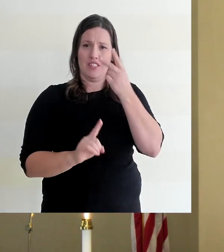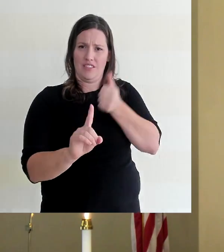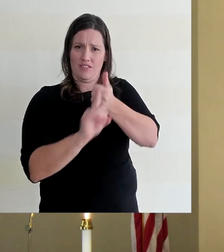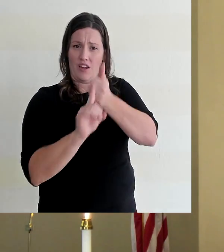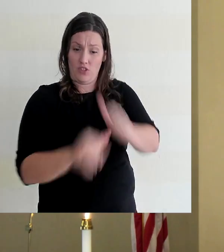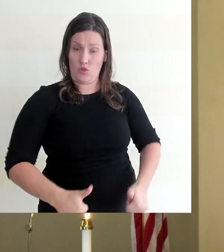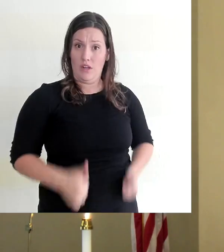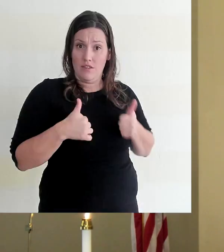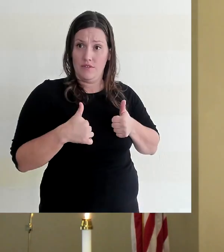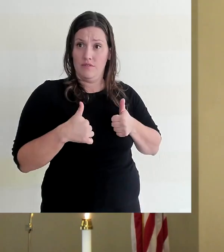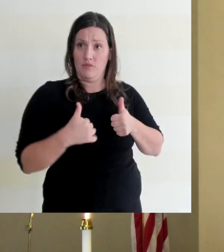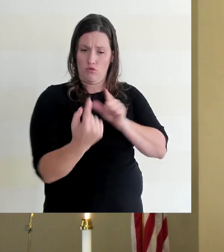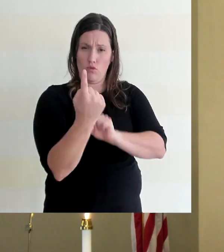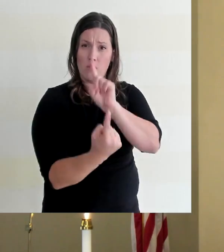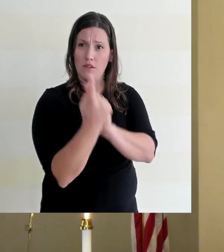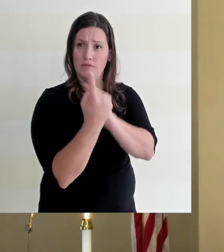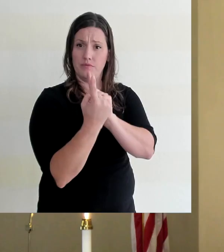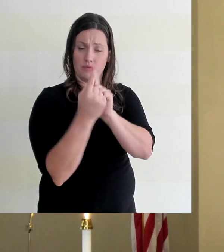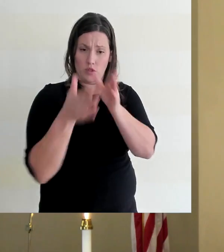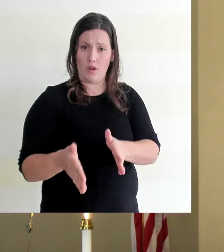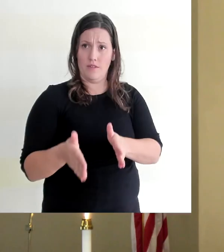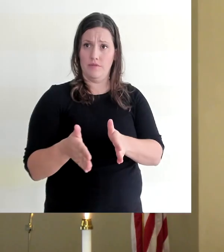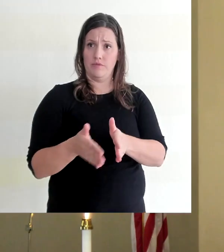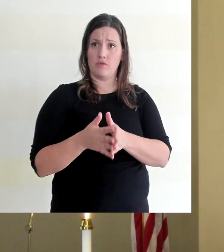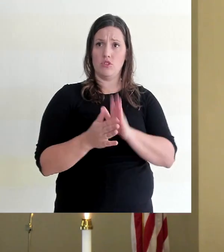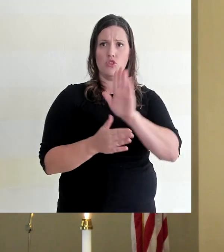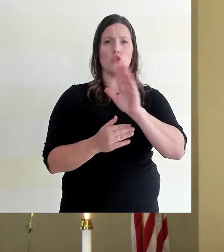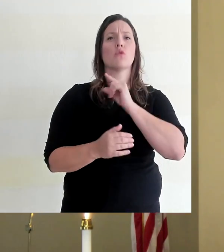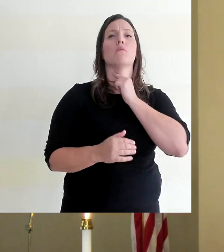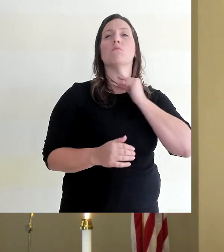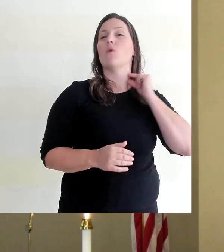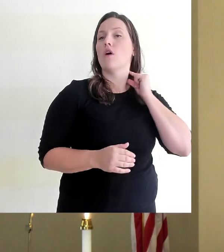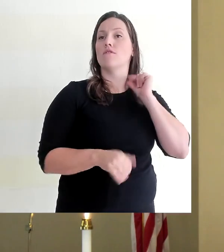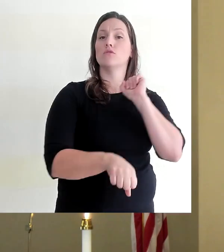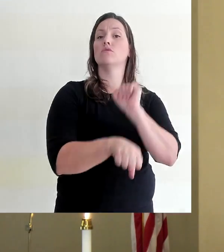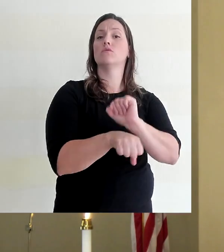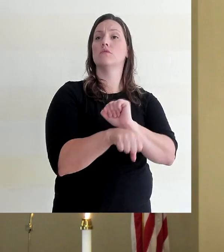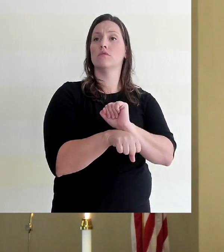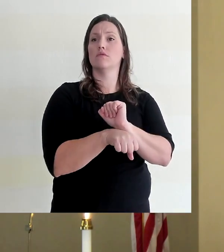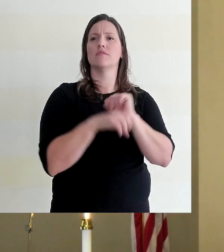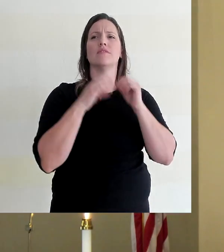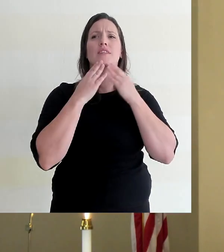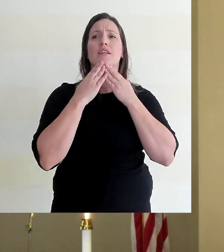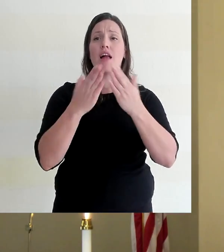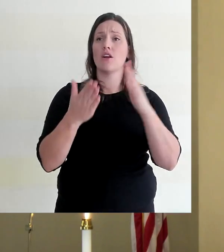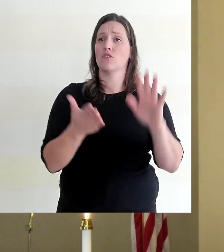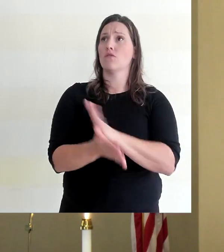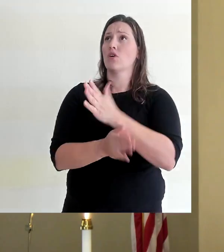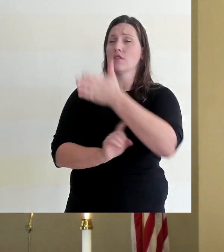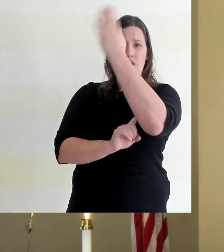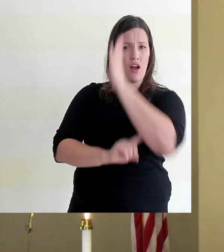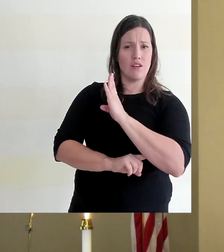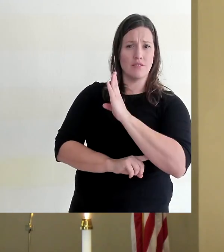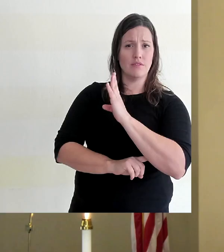life as an individual, part of your priestly work is to thank and praise